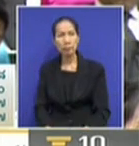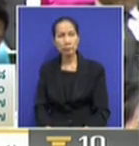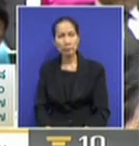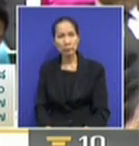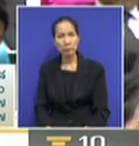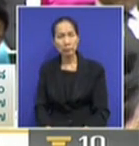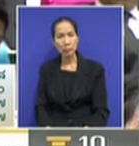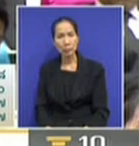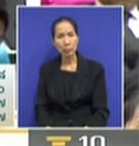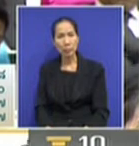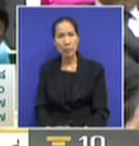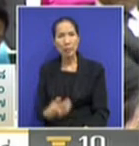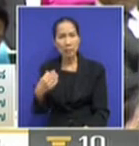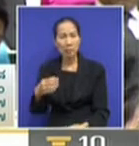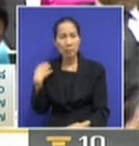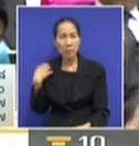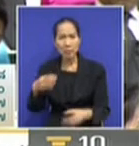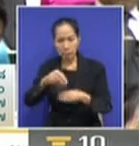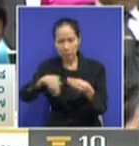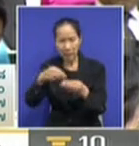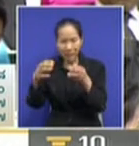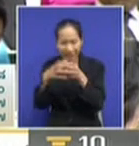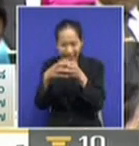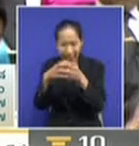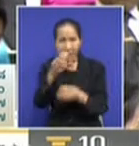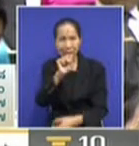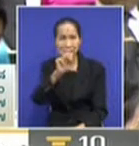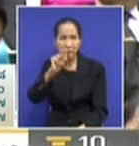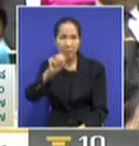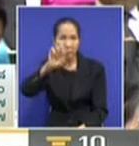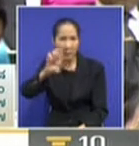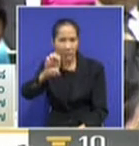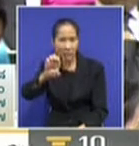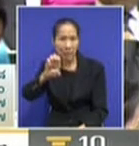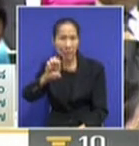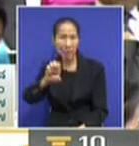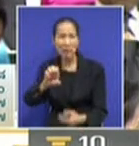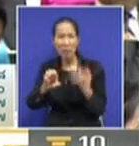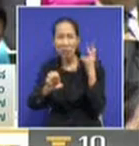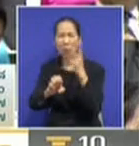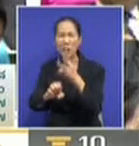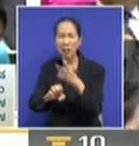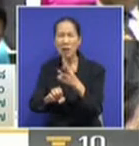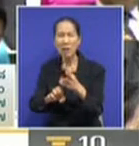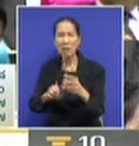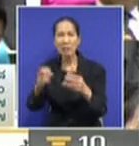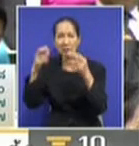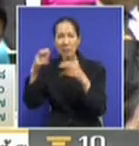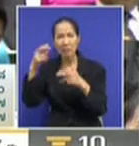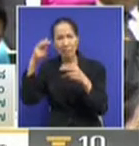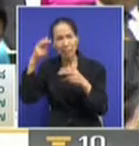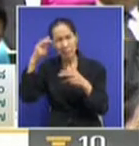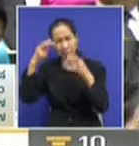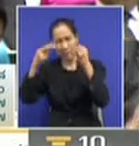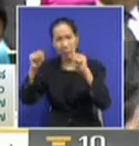looks like the MPs, especially those on the poor Thai-led camp, are content with